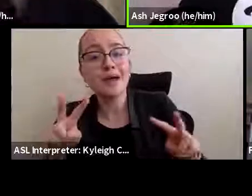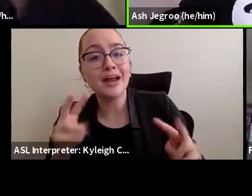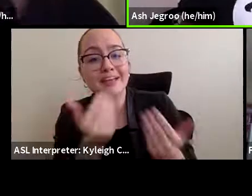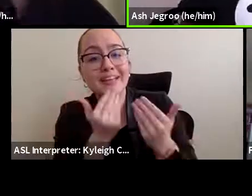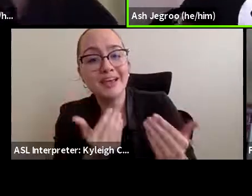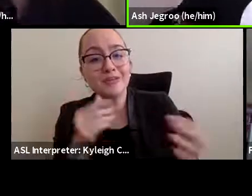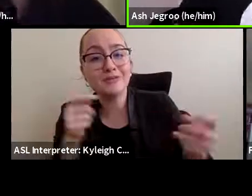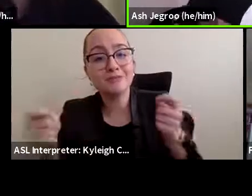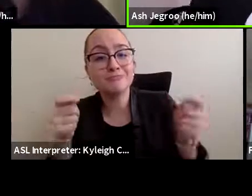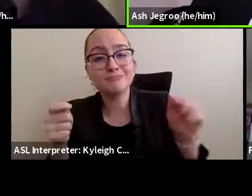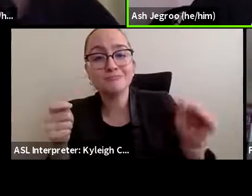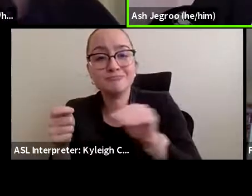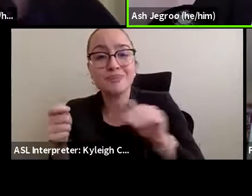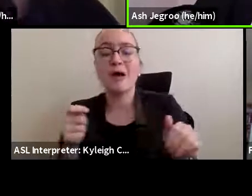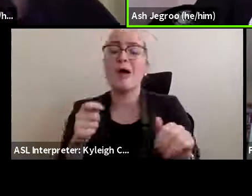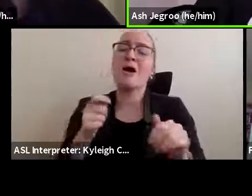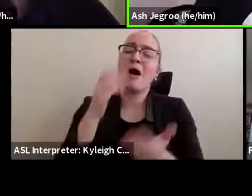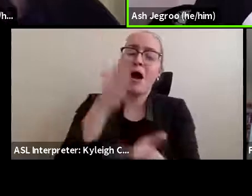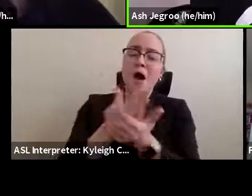Abolish them all.